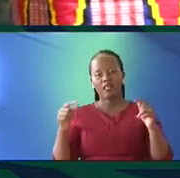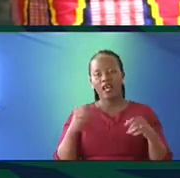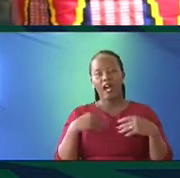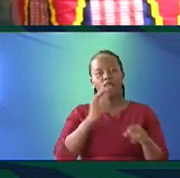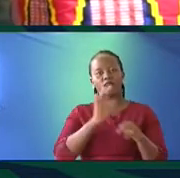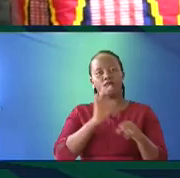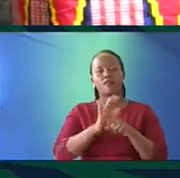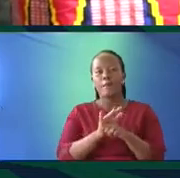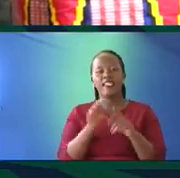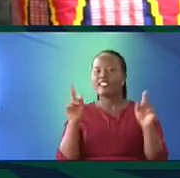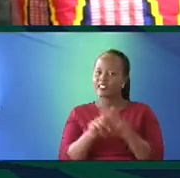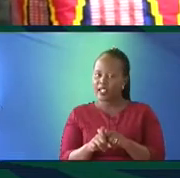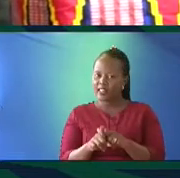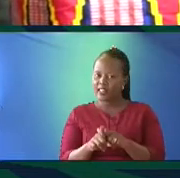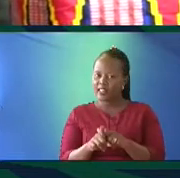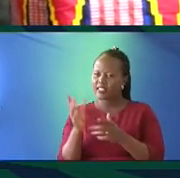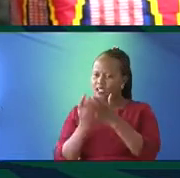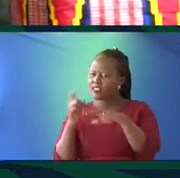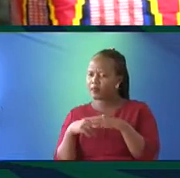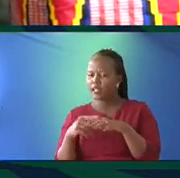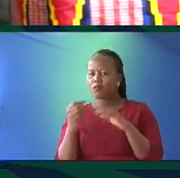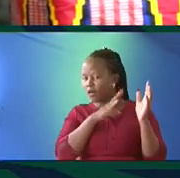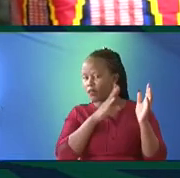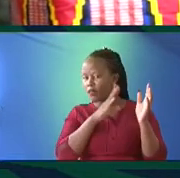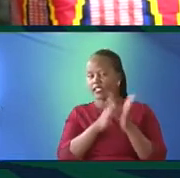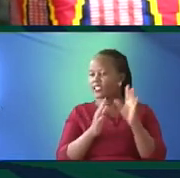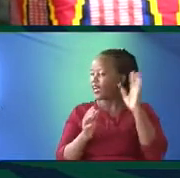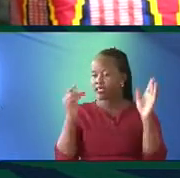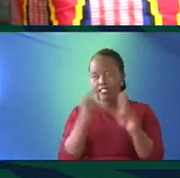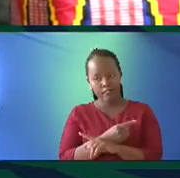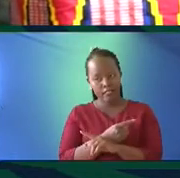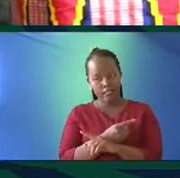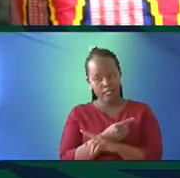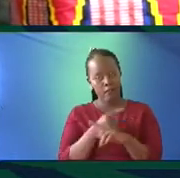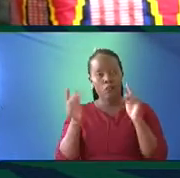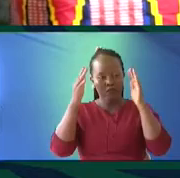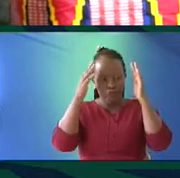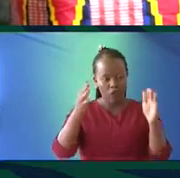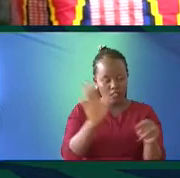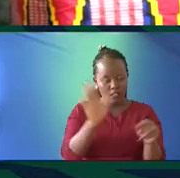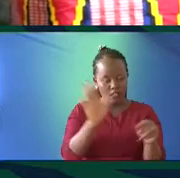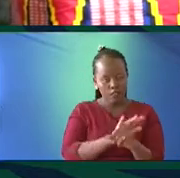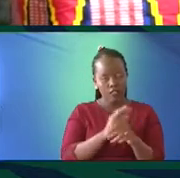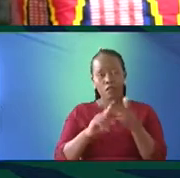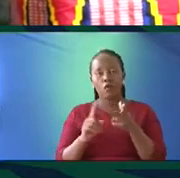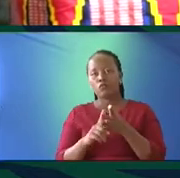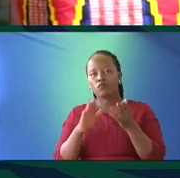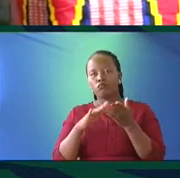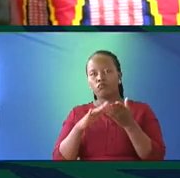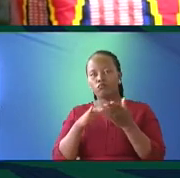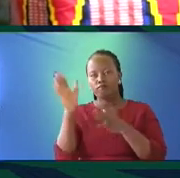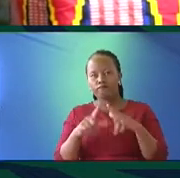similarities. They look very, very different, and they sound very, very different. But if you look at them objectively, if you look at the syntax of